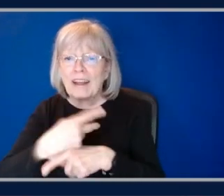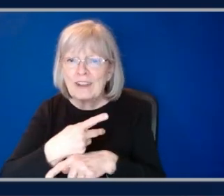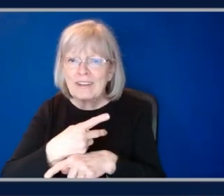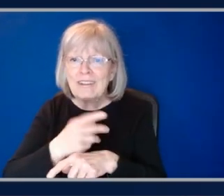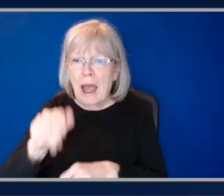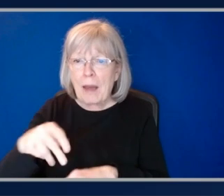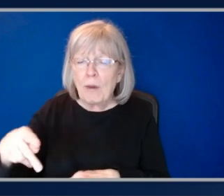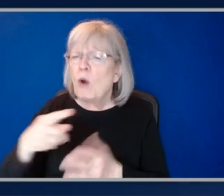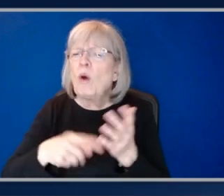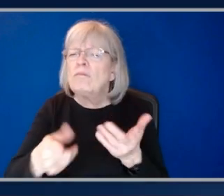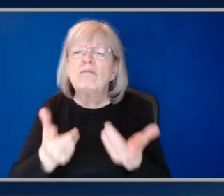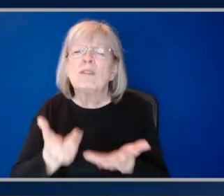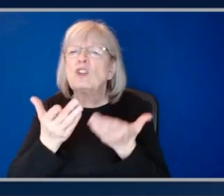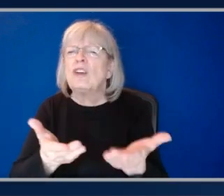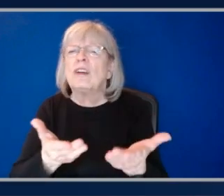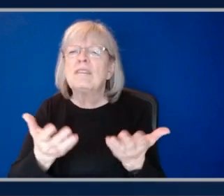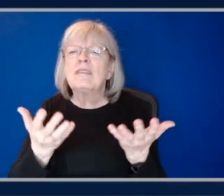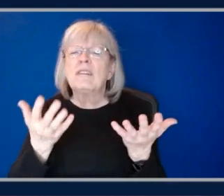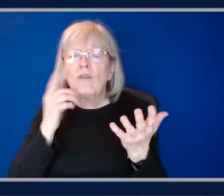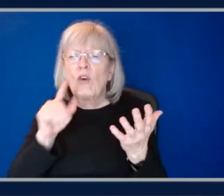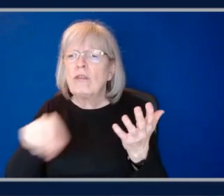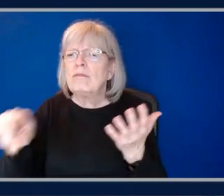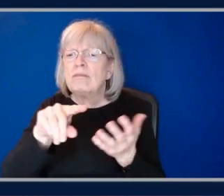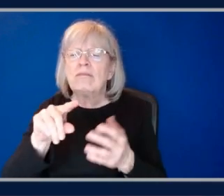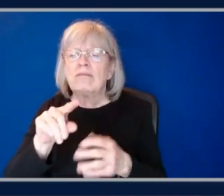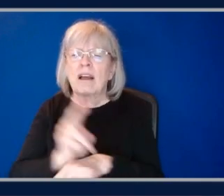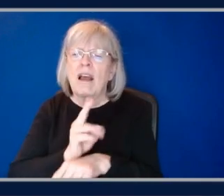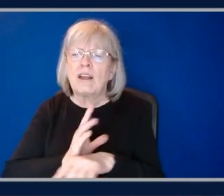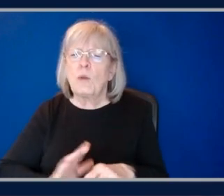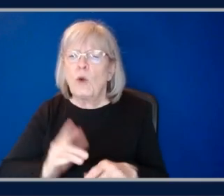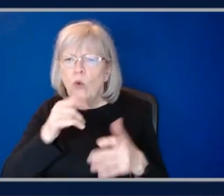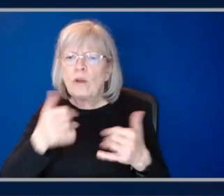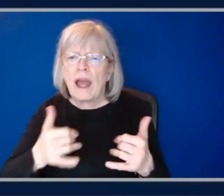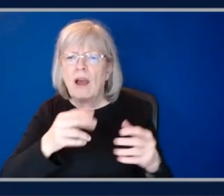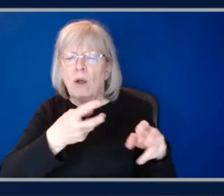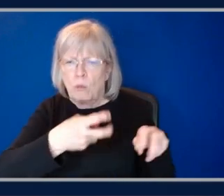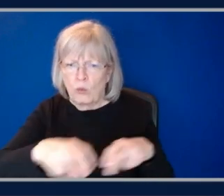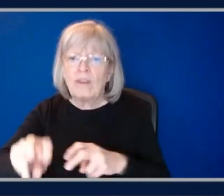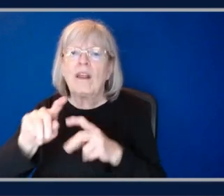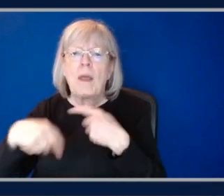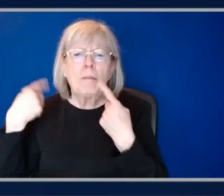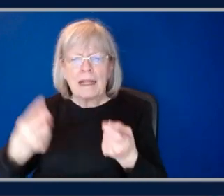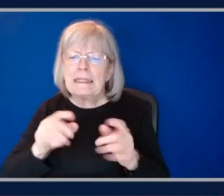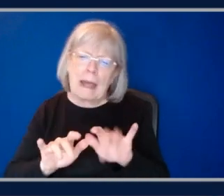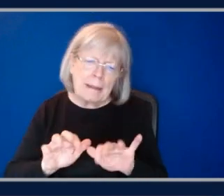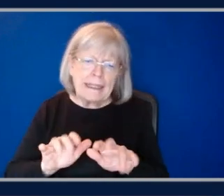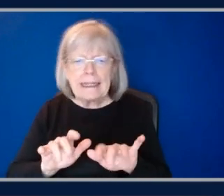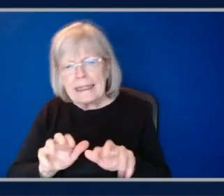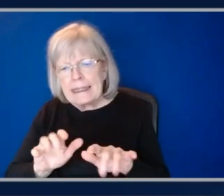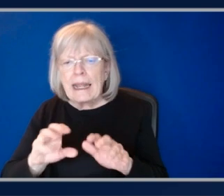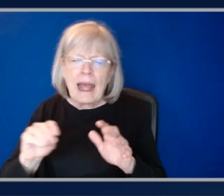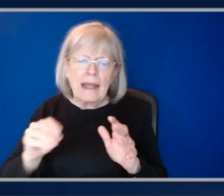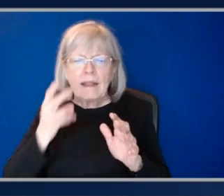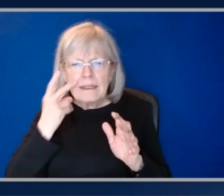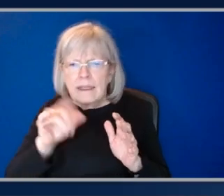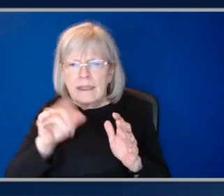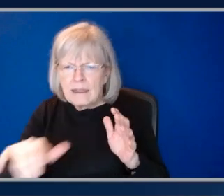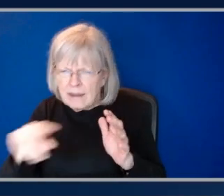what do you suggest to, uh, customers, right? That are moving, they've been typing in here, you know, seeing the power,